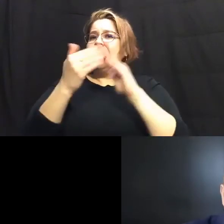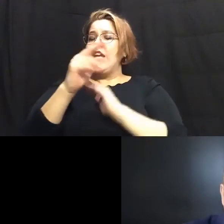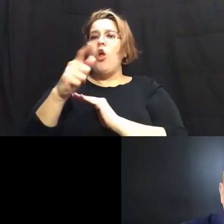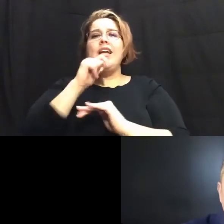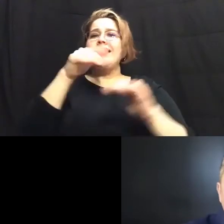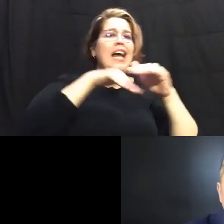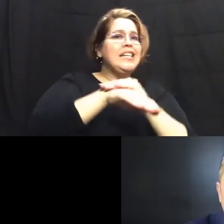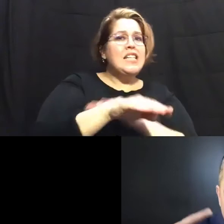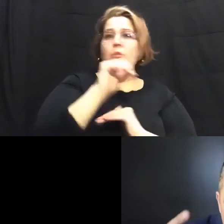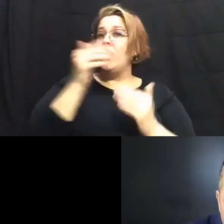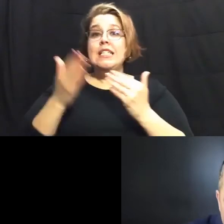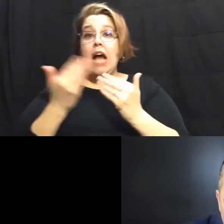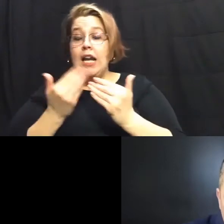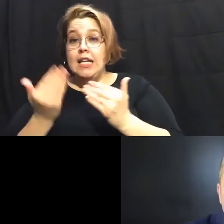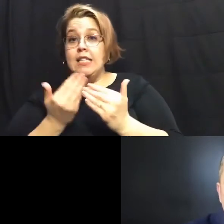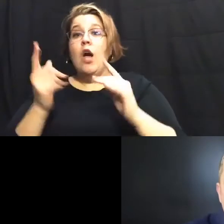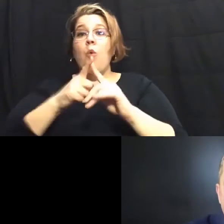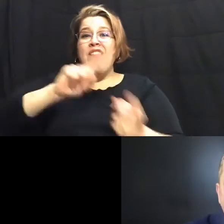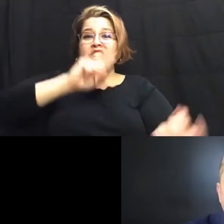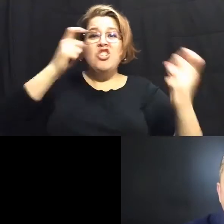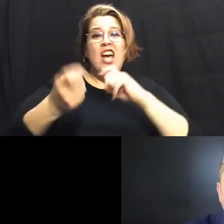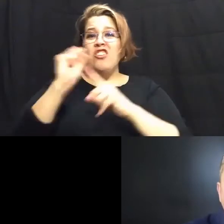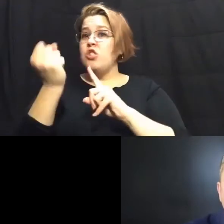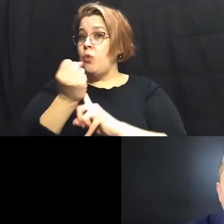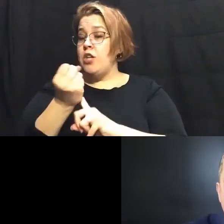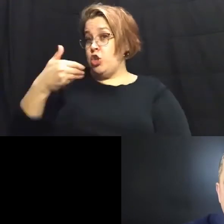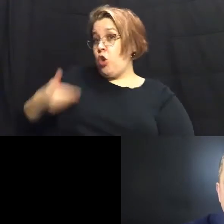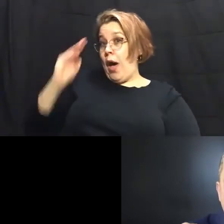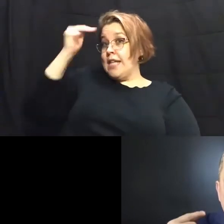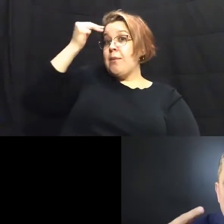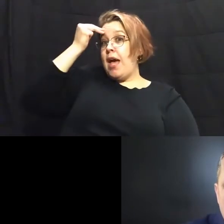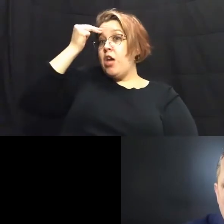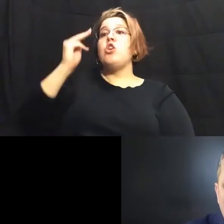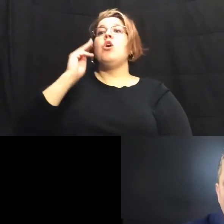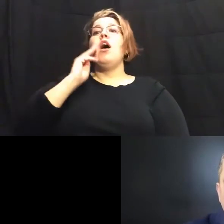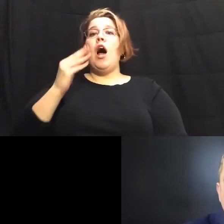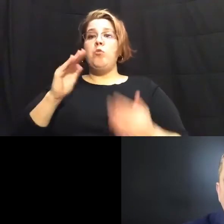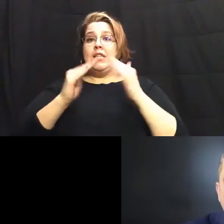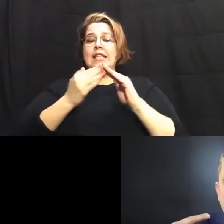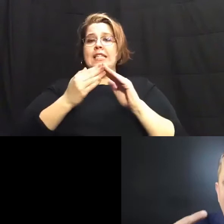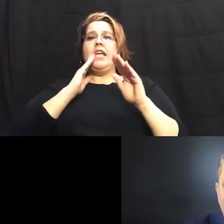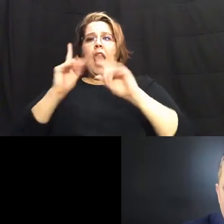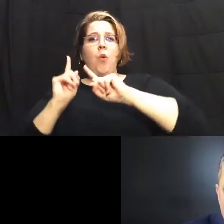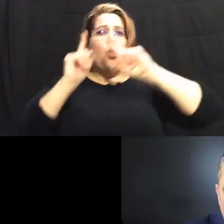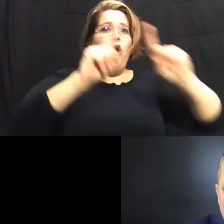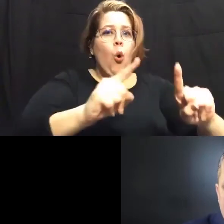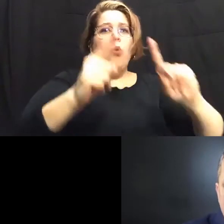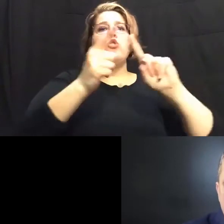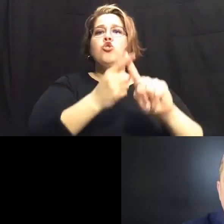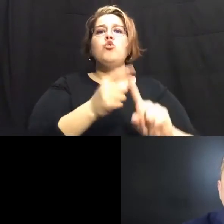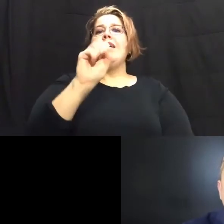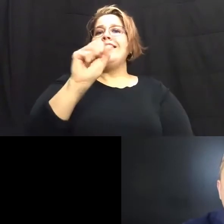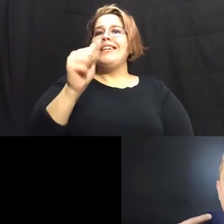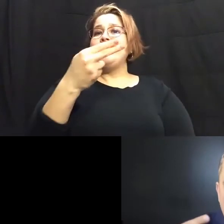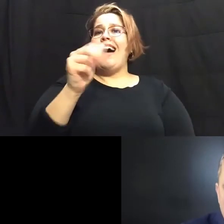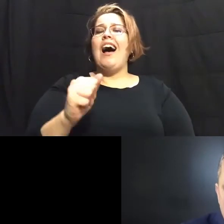easy and we have to flip that script so as mayor i'm gonna take the city to the senior i'm gonna show up at the saha senior living facilities